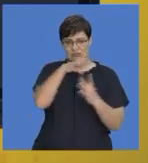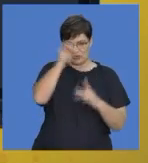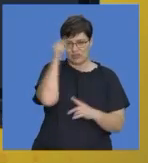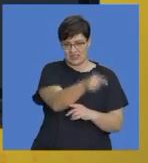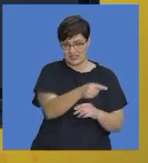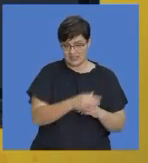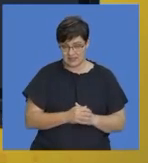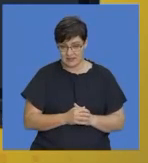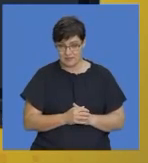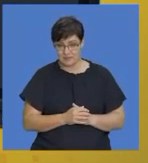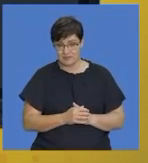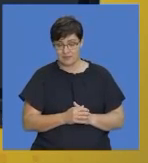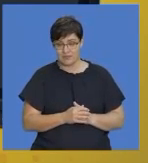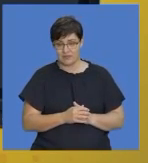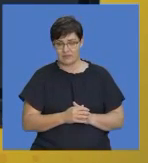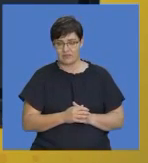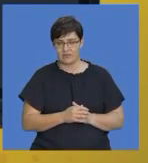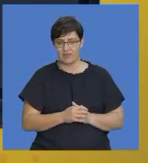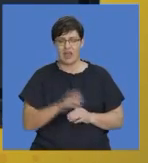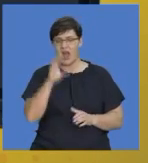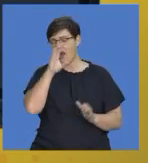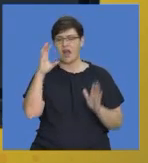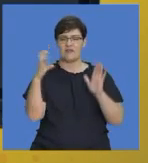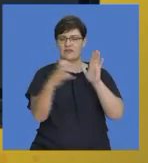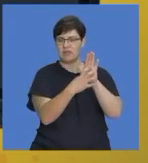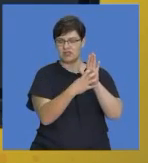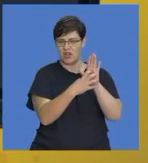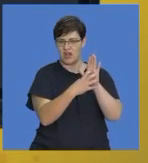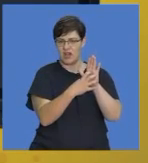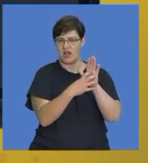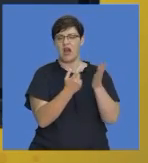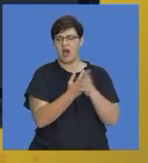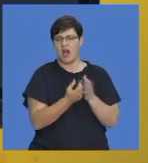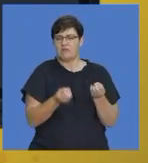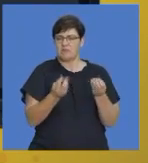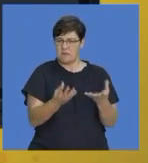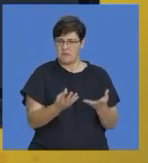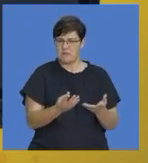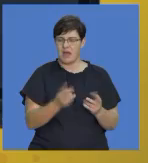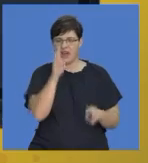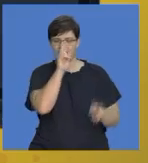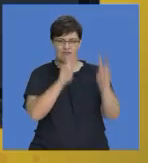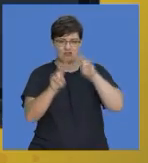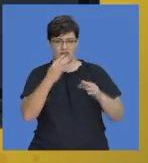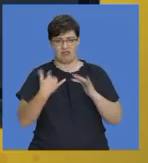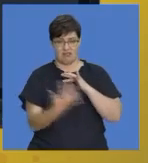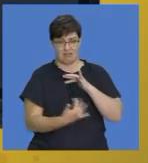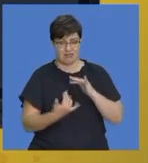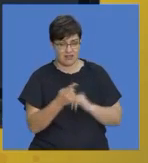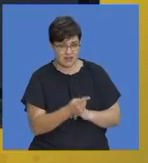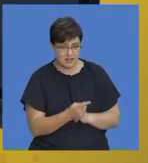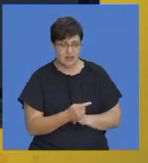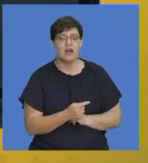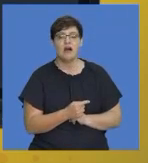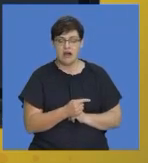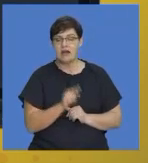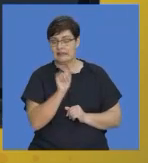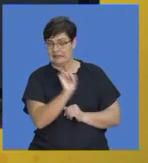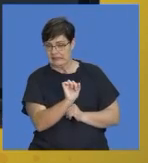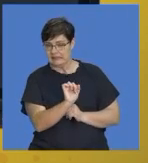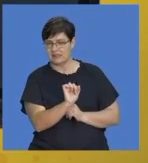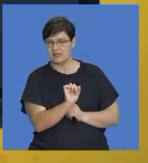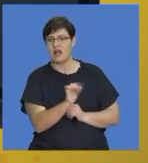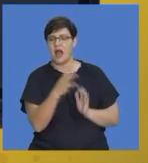question. The visual stimuli are pictures that are usually provided in the paper. And these visual stimuli that are provided usually are